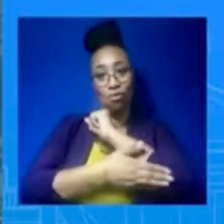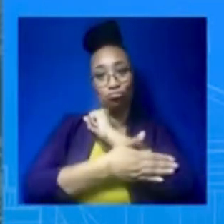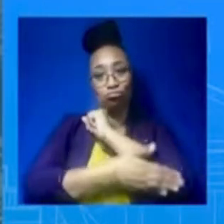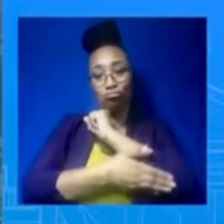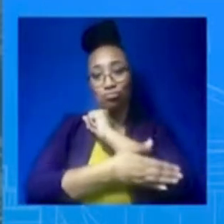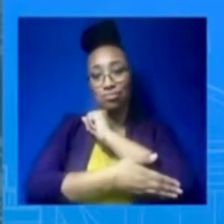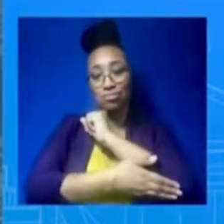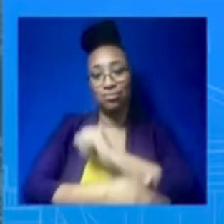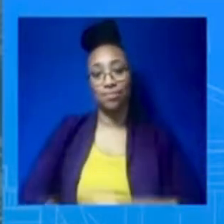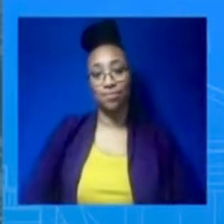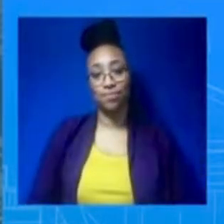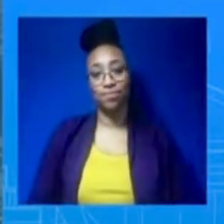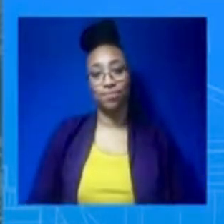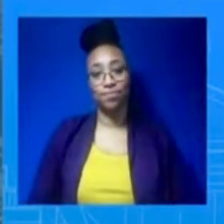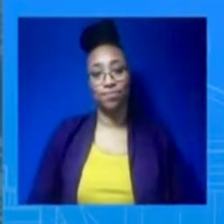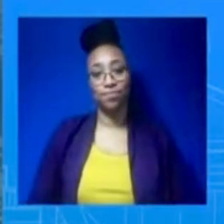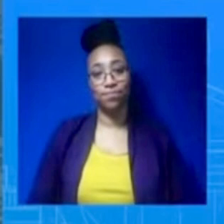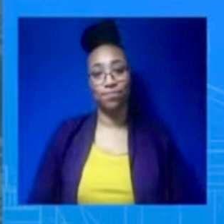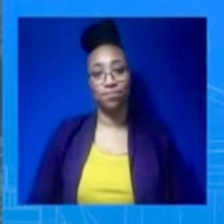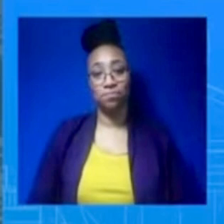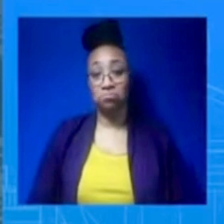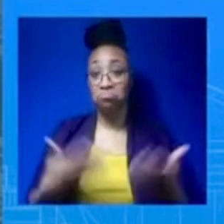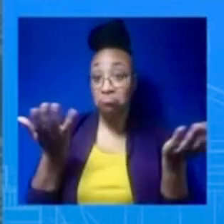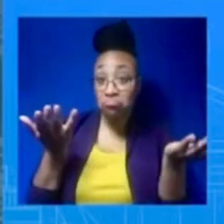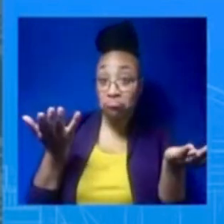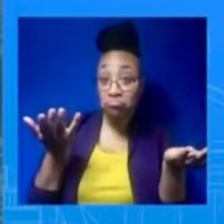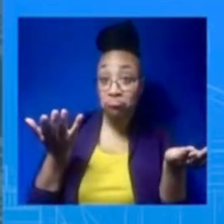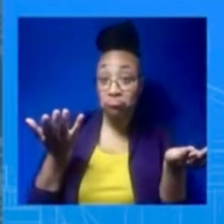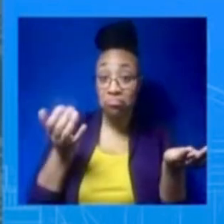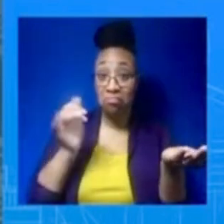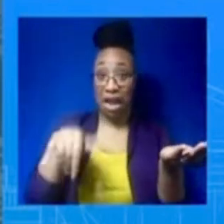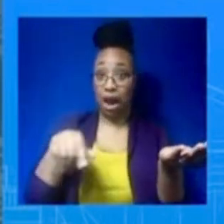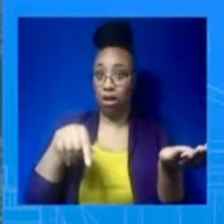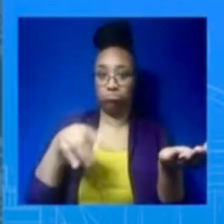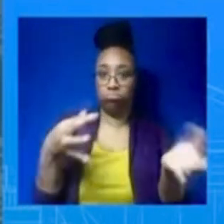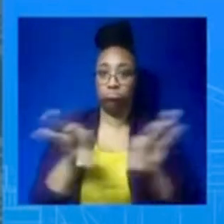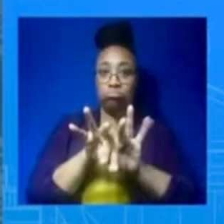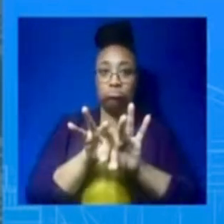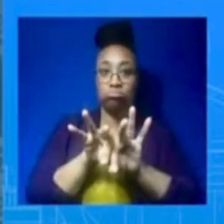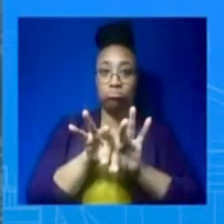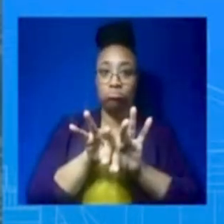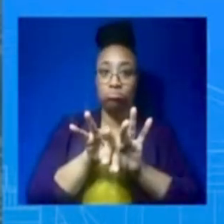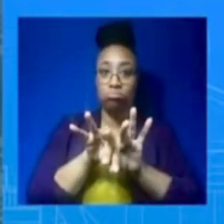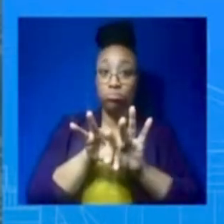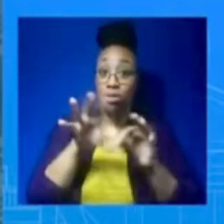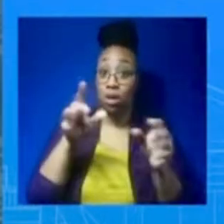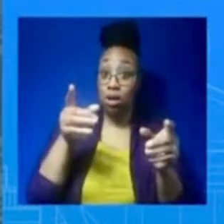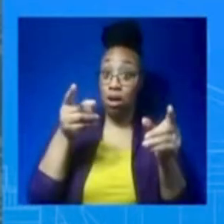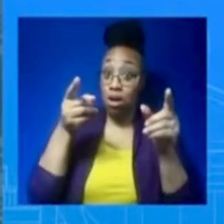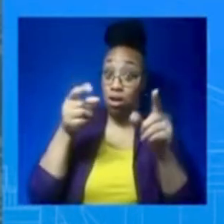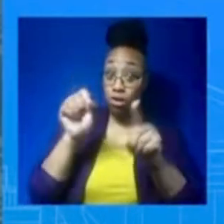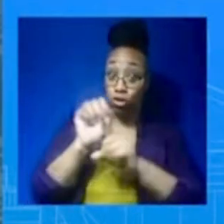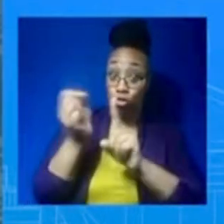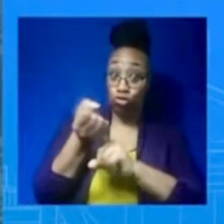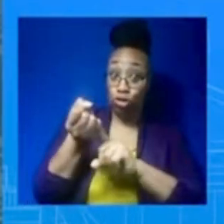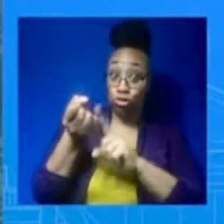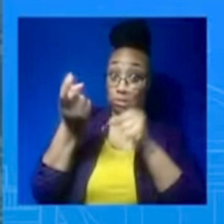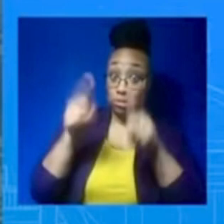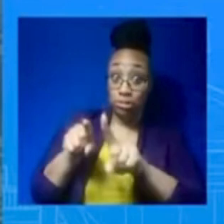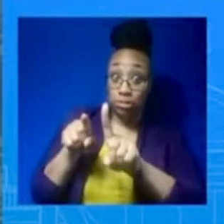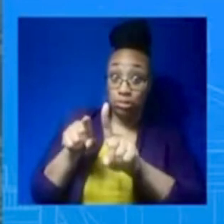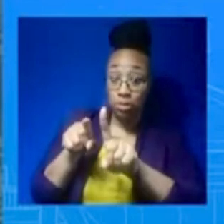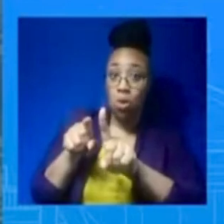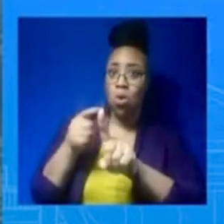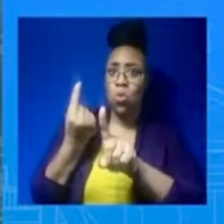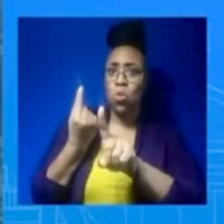given the circumstances in light of what happened with this spy balloon, wouldn't that be a better outcome if it turns out that they were, in fact, civilian